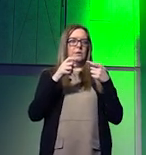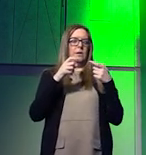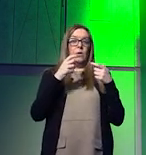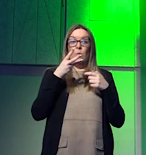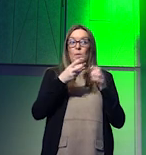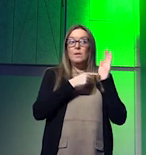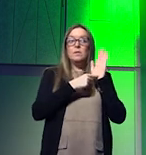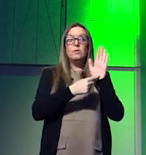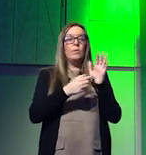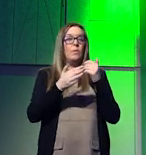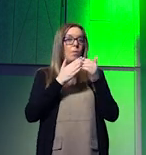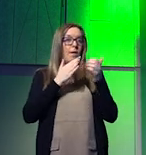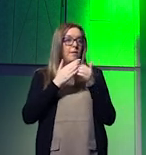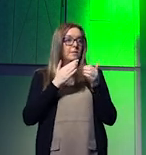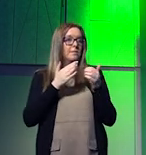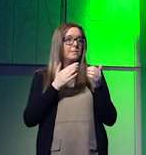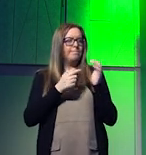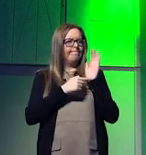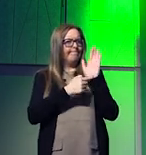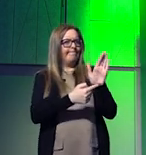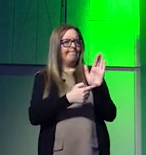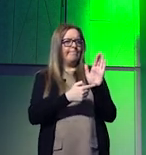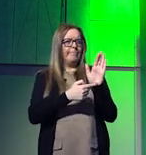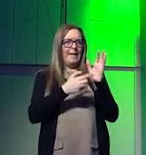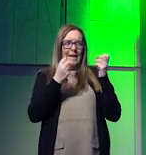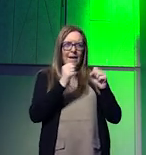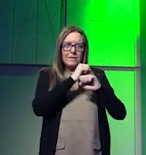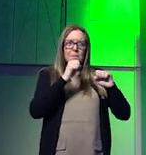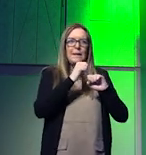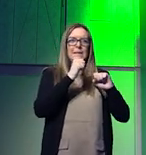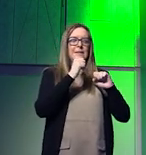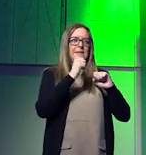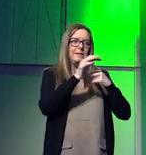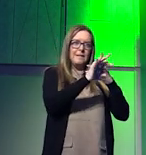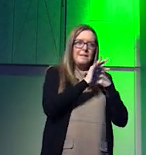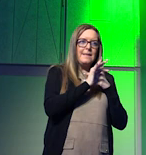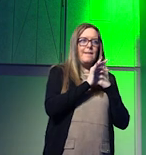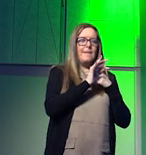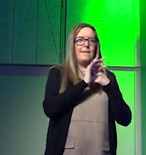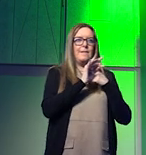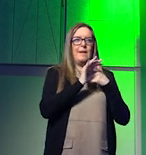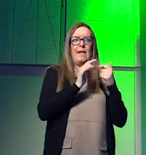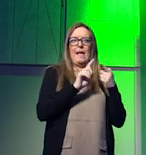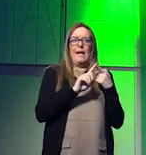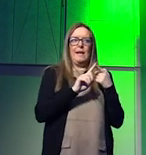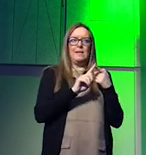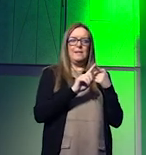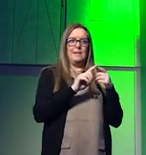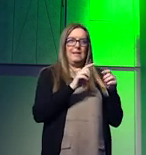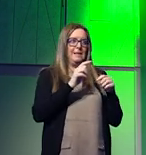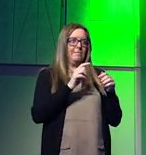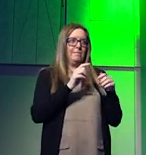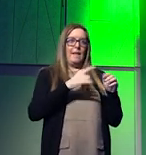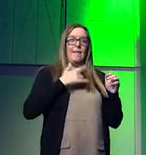but which will define the very space for existence, for safe and just living of the human species.